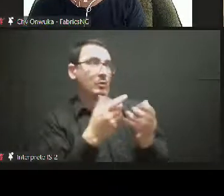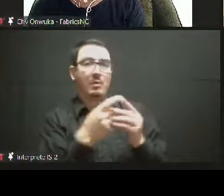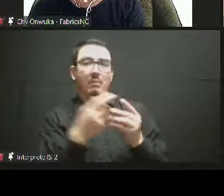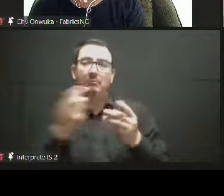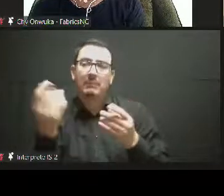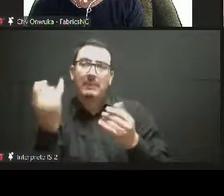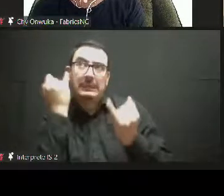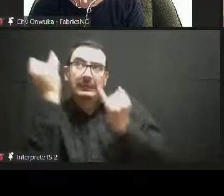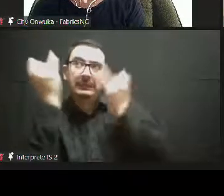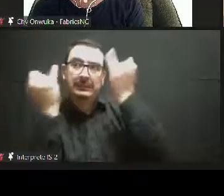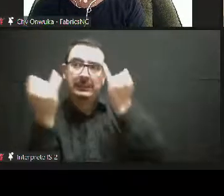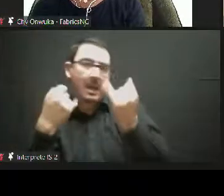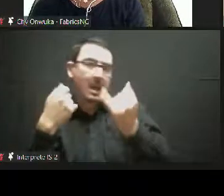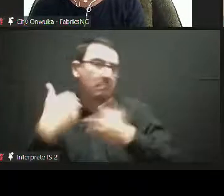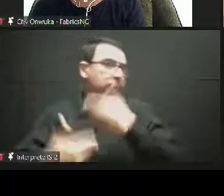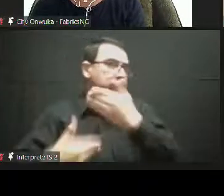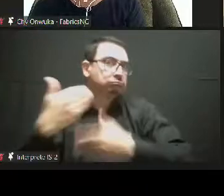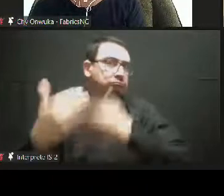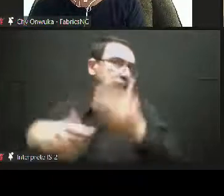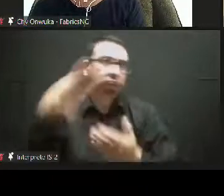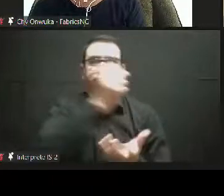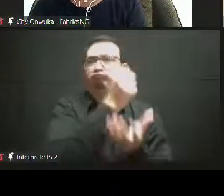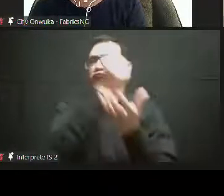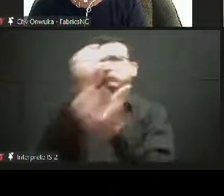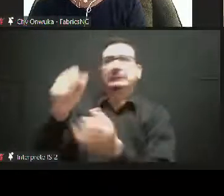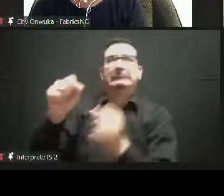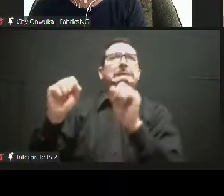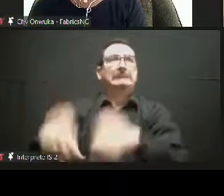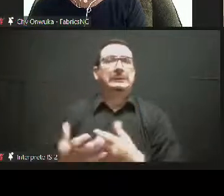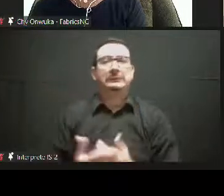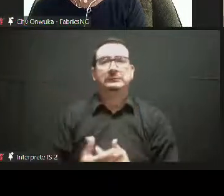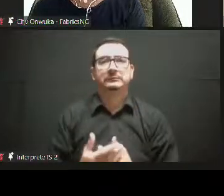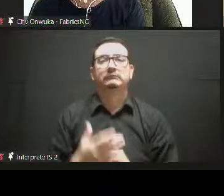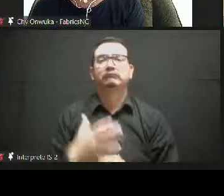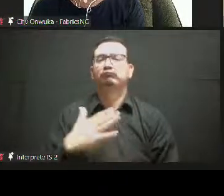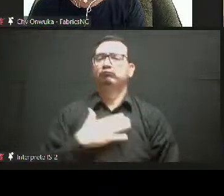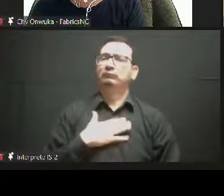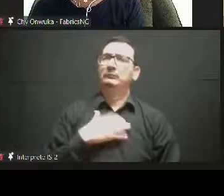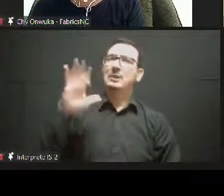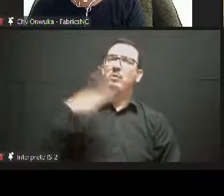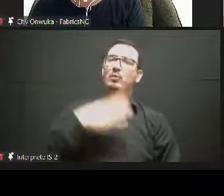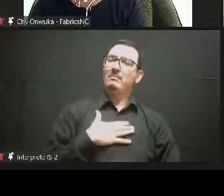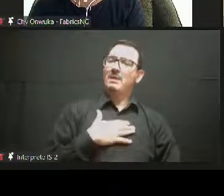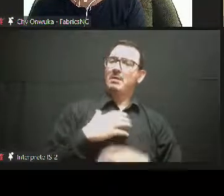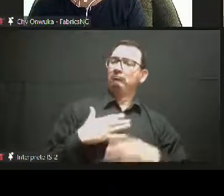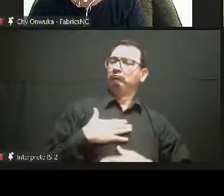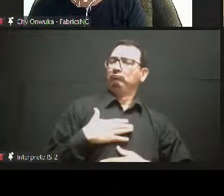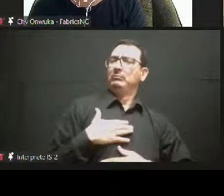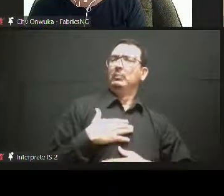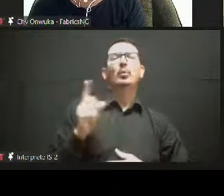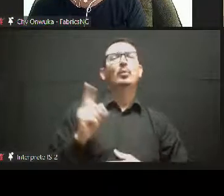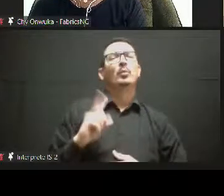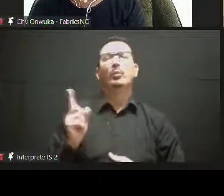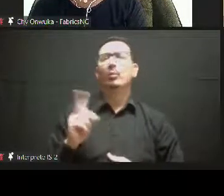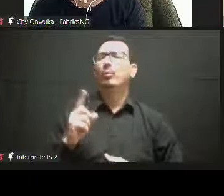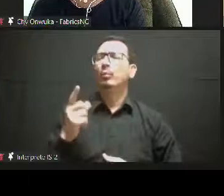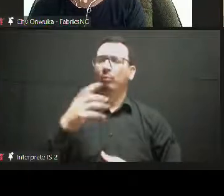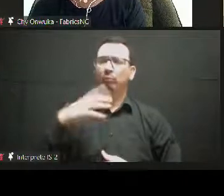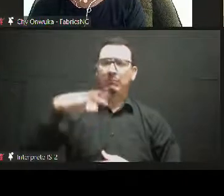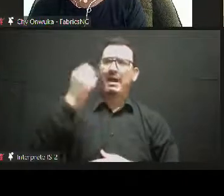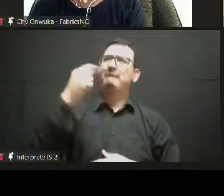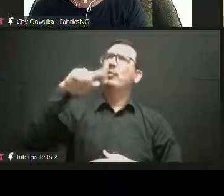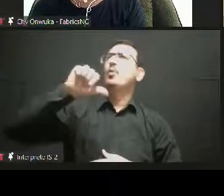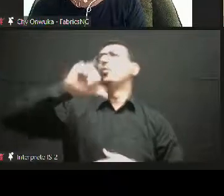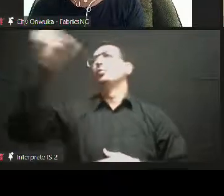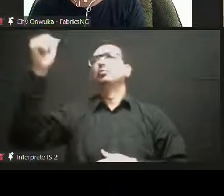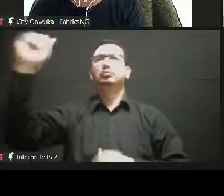the Commission and it's been created in cooperation with the sector. So this role of leveraging the potential and the capacity